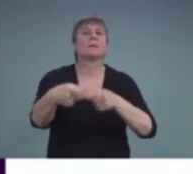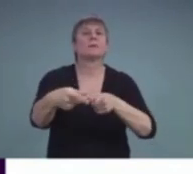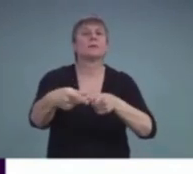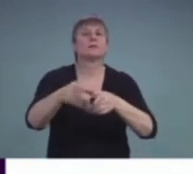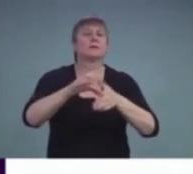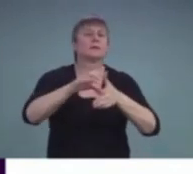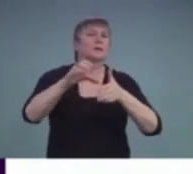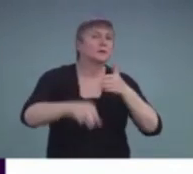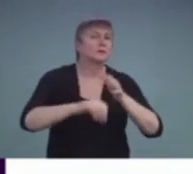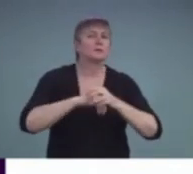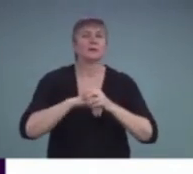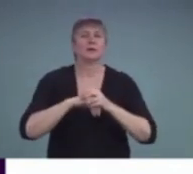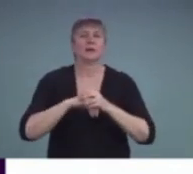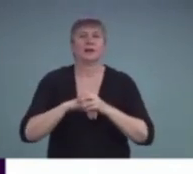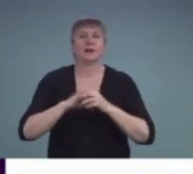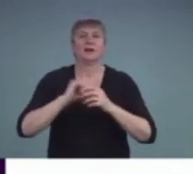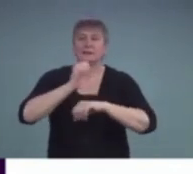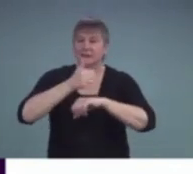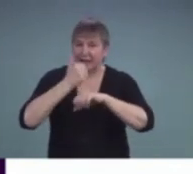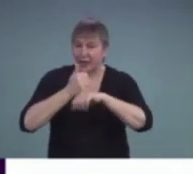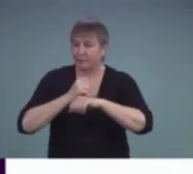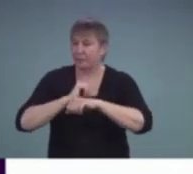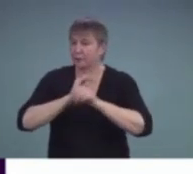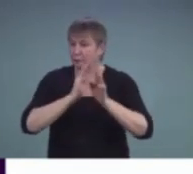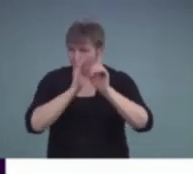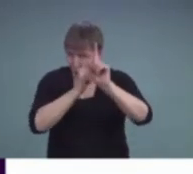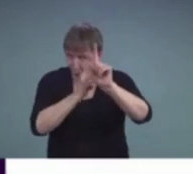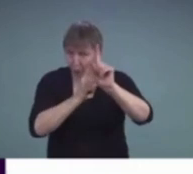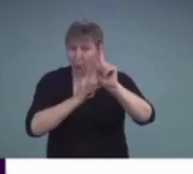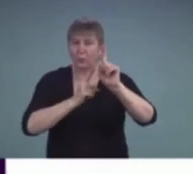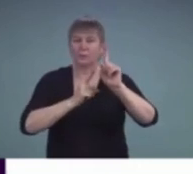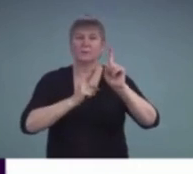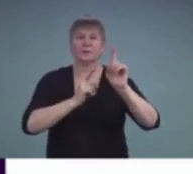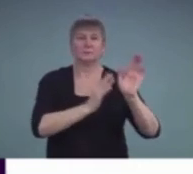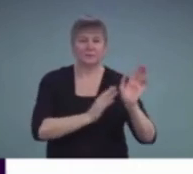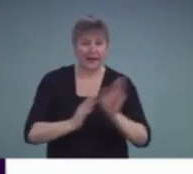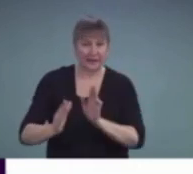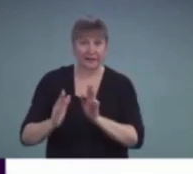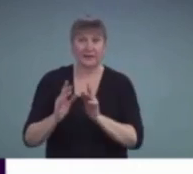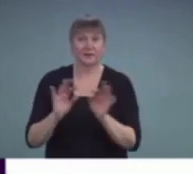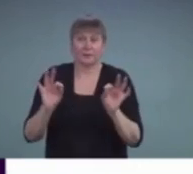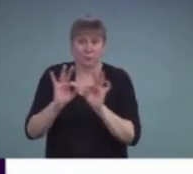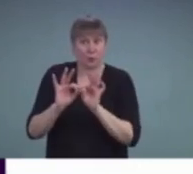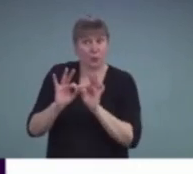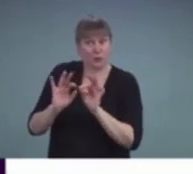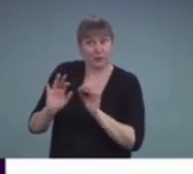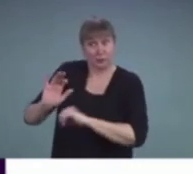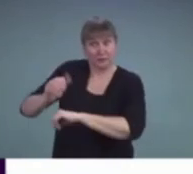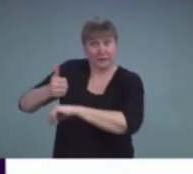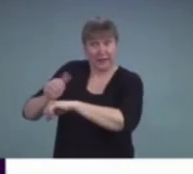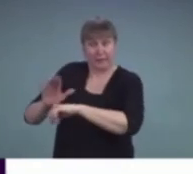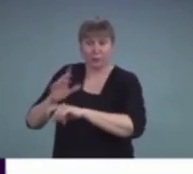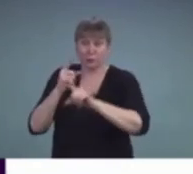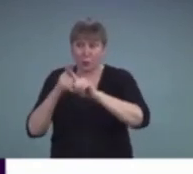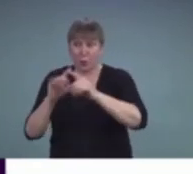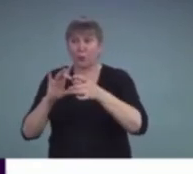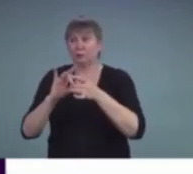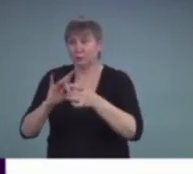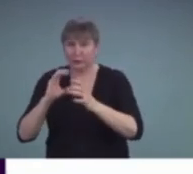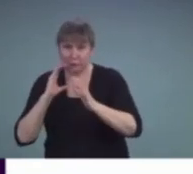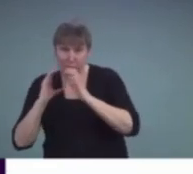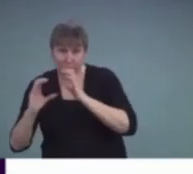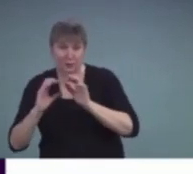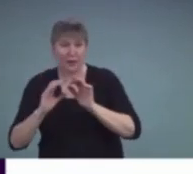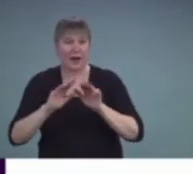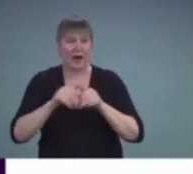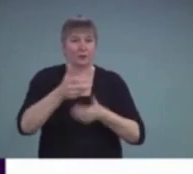and planning so that they have goals, particularly in the area of communication and interacting with their peers.